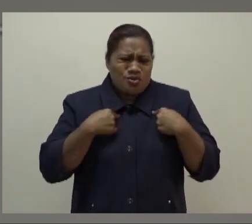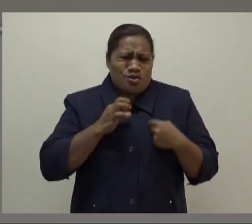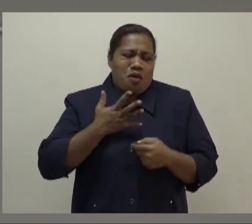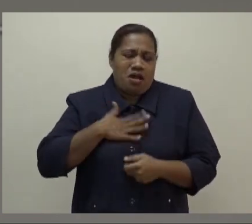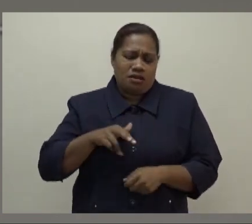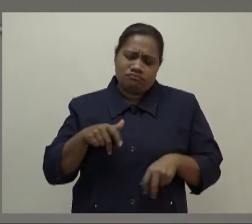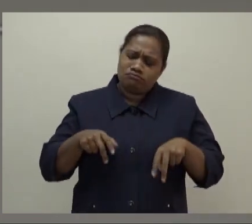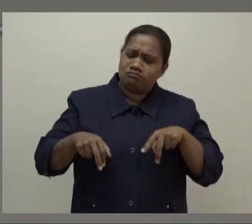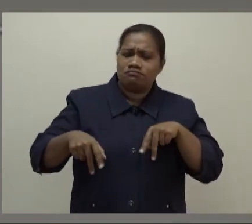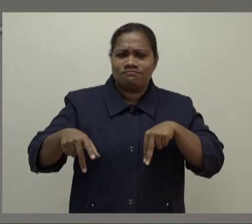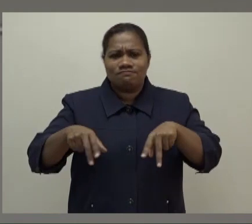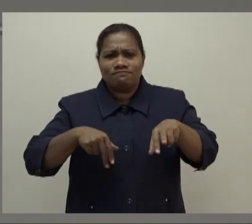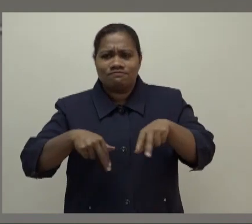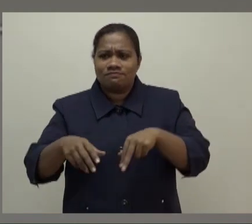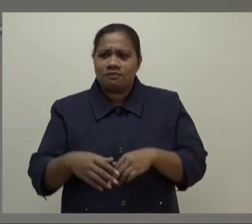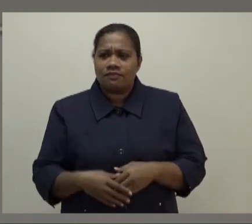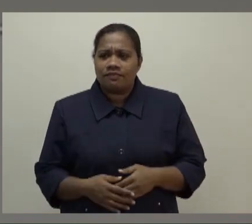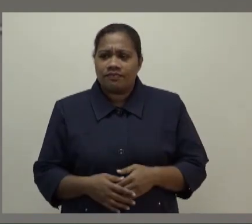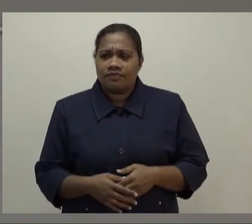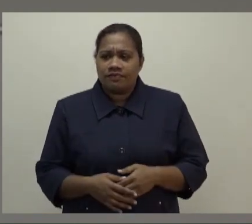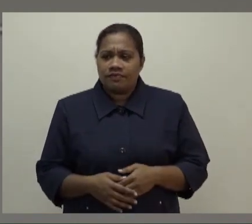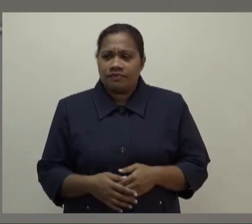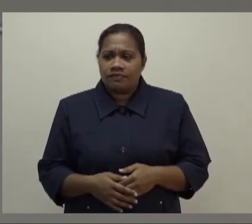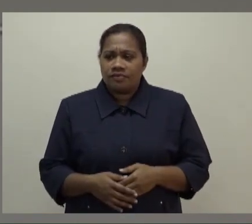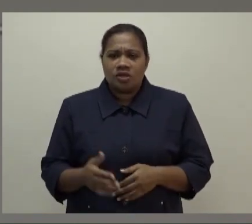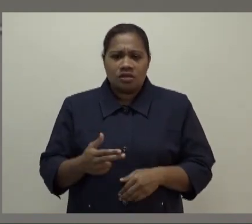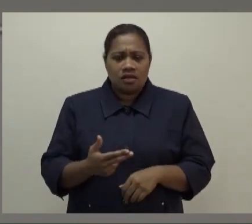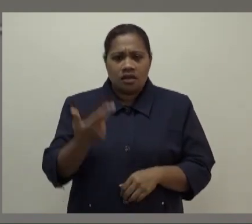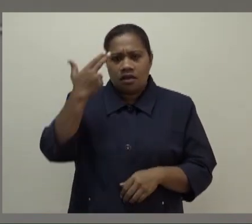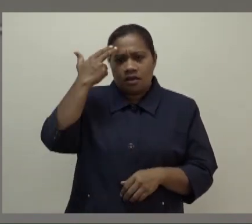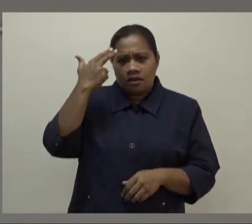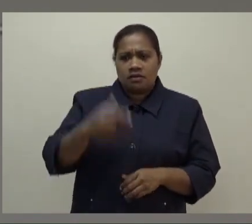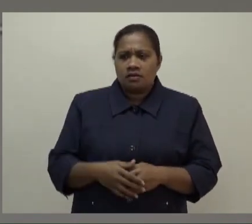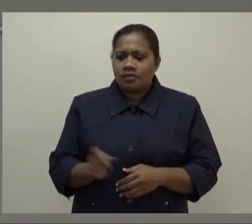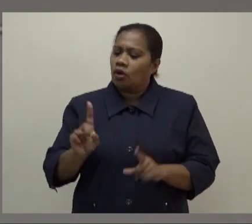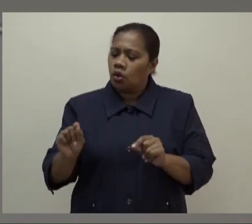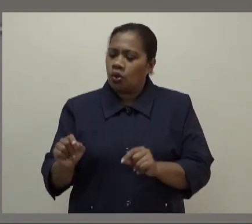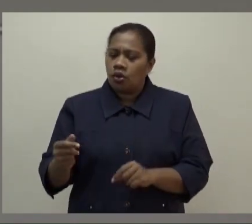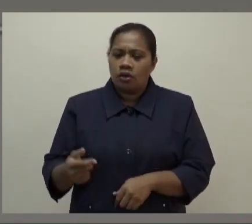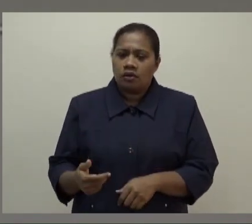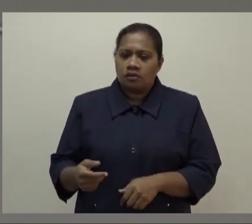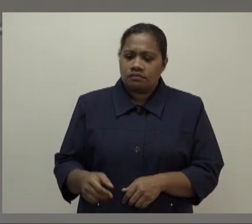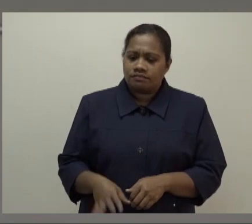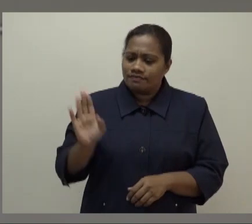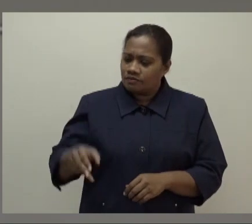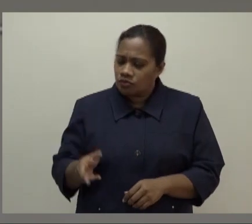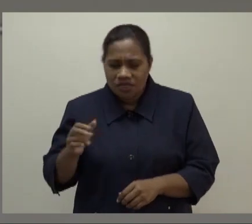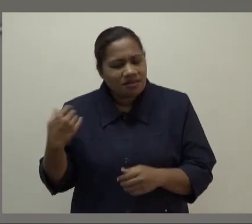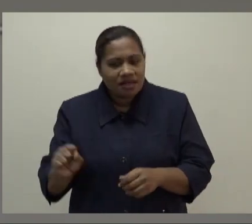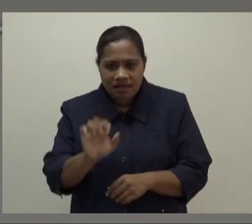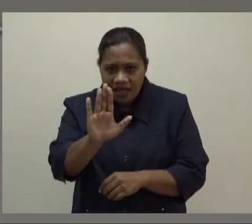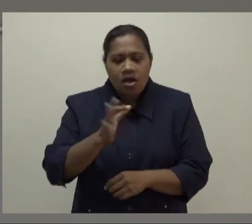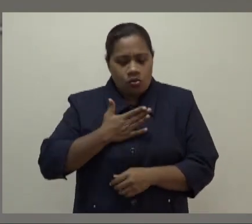holding the law book to your forehead or having the gun pointed at you and saying this is what you do. It calls on responsibility on everyone